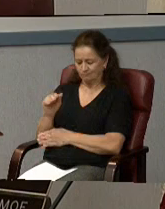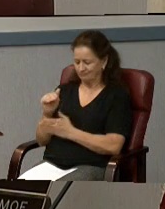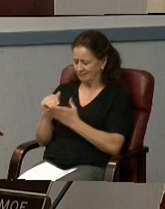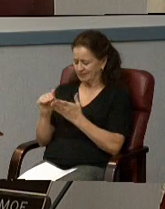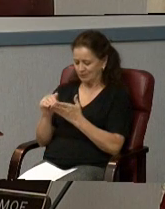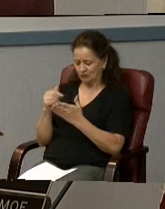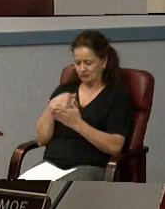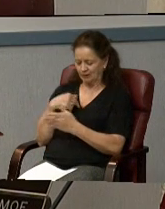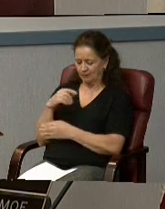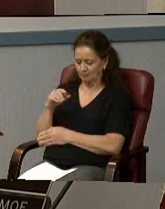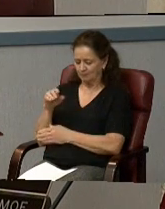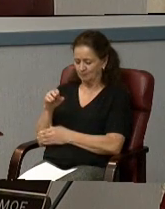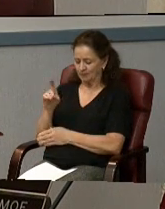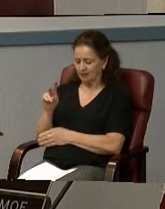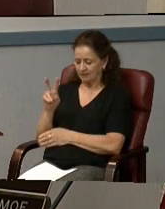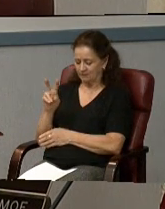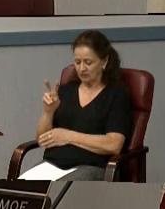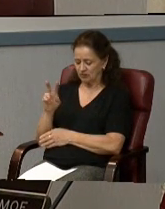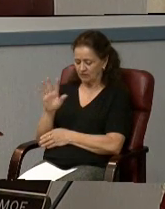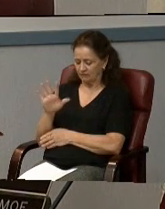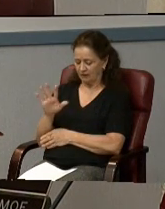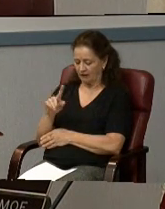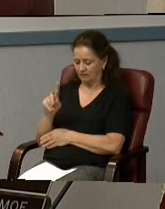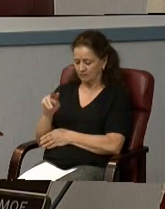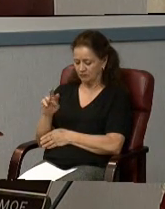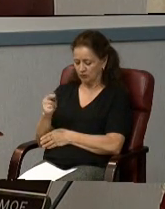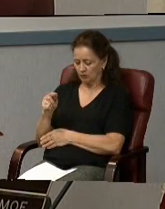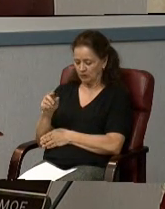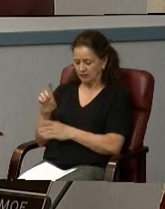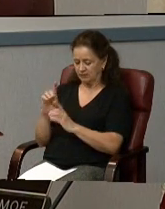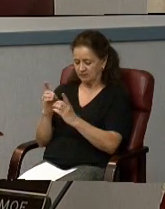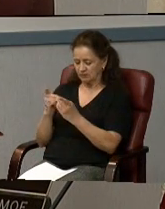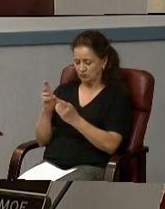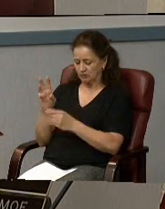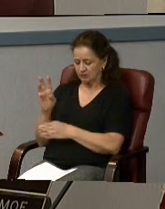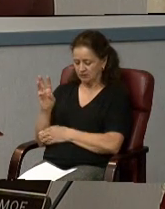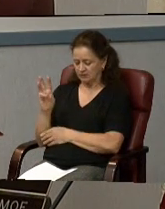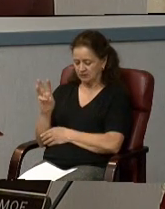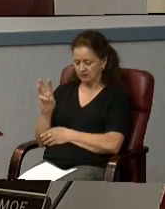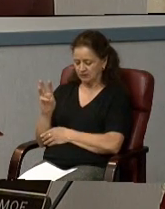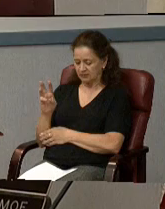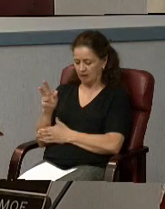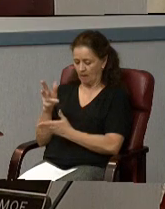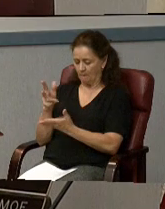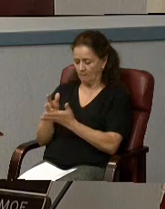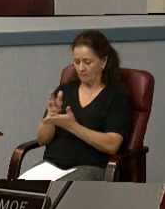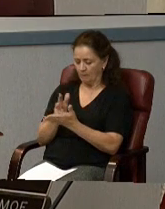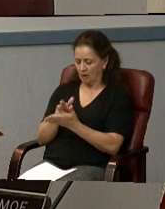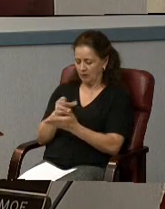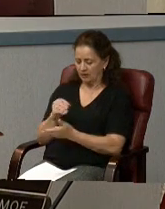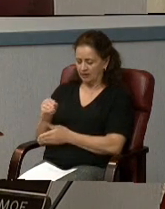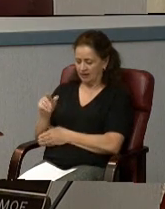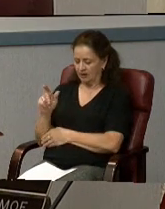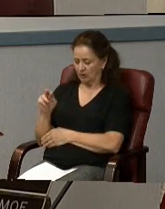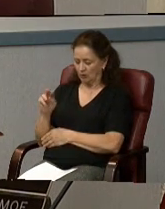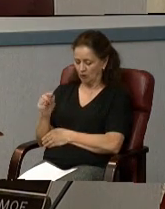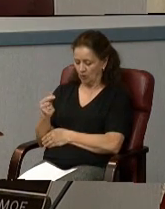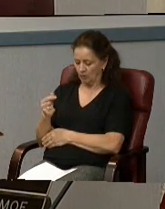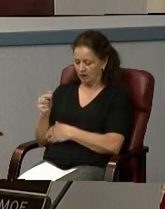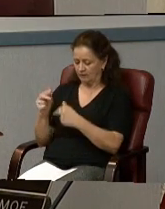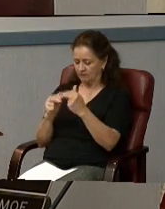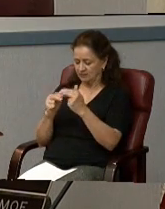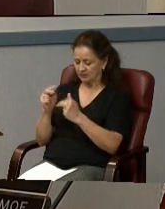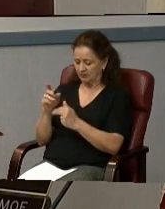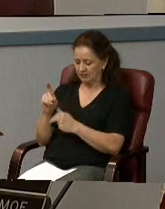general, Division 5, Zoning Districts, District 6, Parking and Loading Facilities, Division 7,